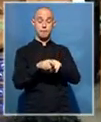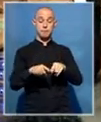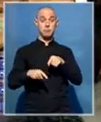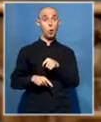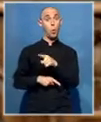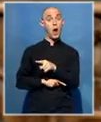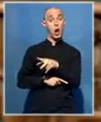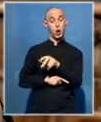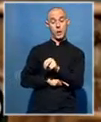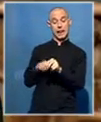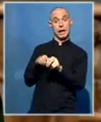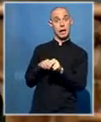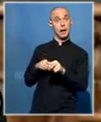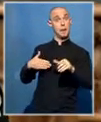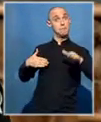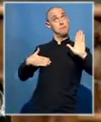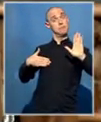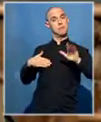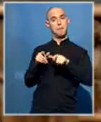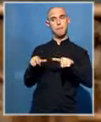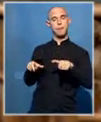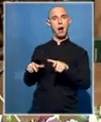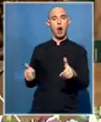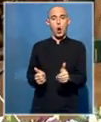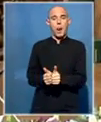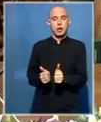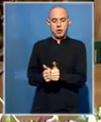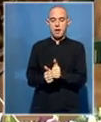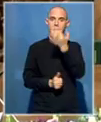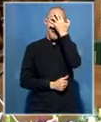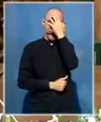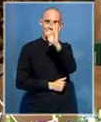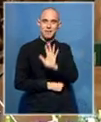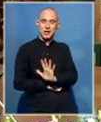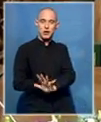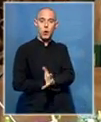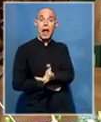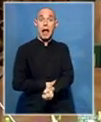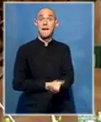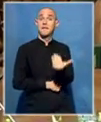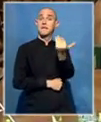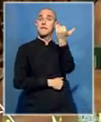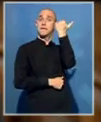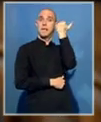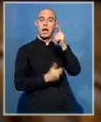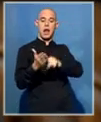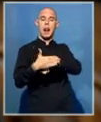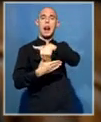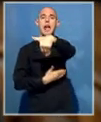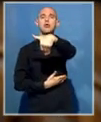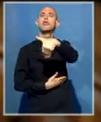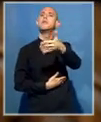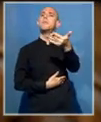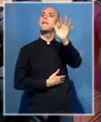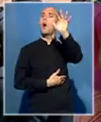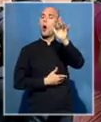members of a coalition government. The entire process, dating back to the 28th of February election, has been applauded for having